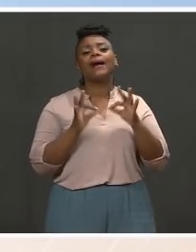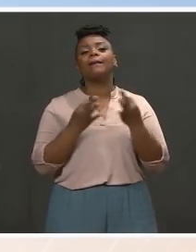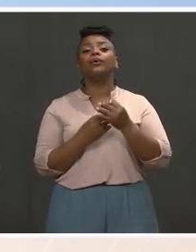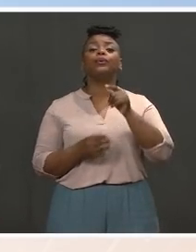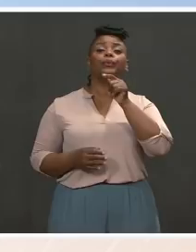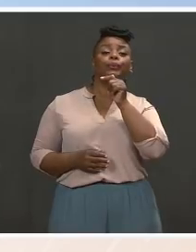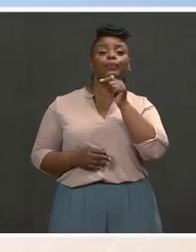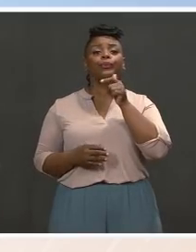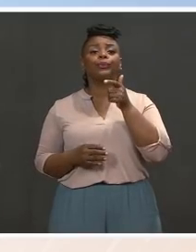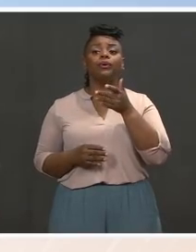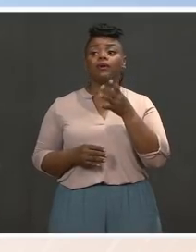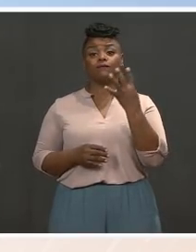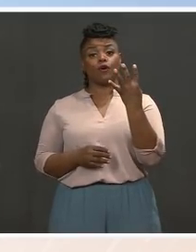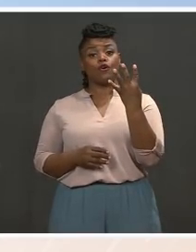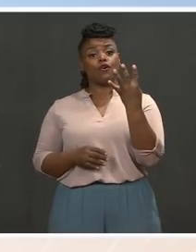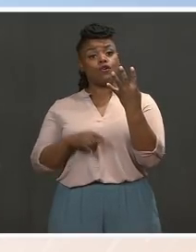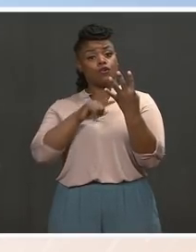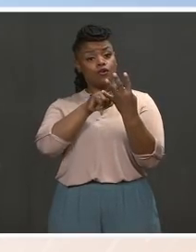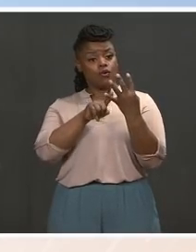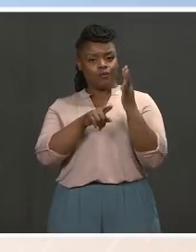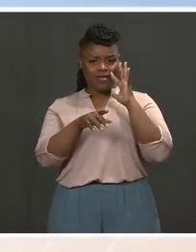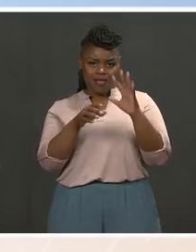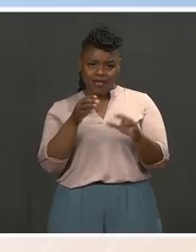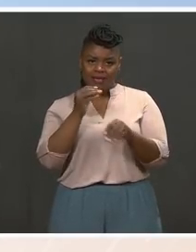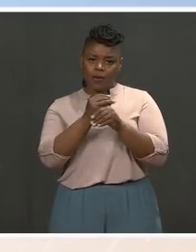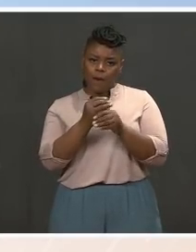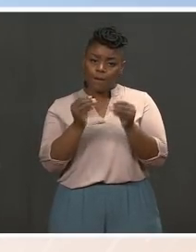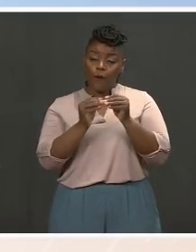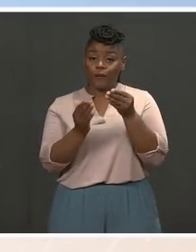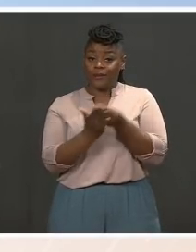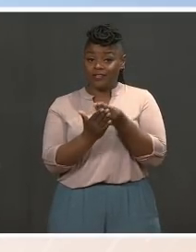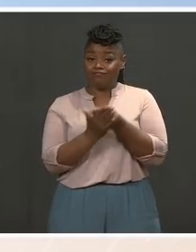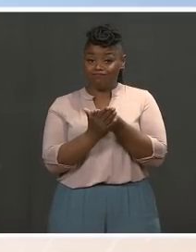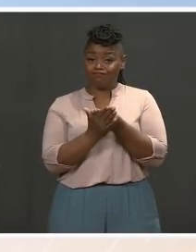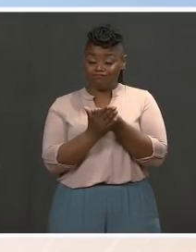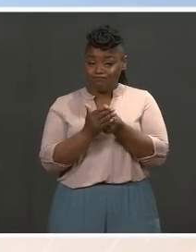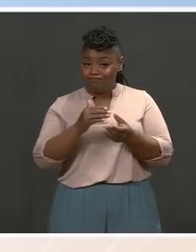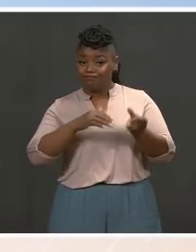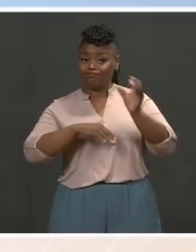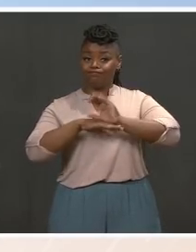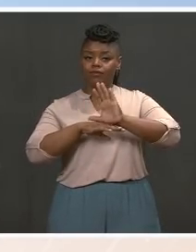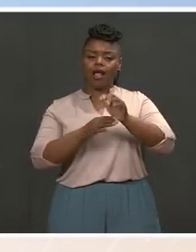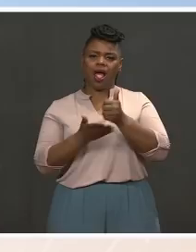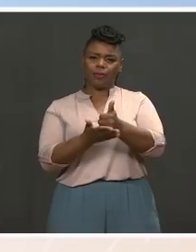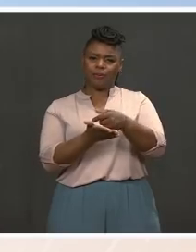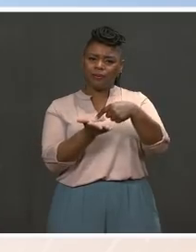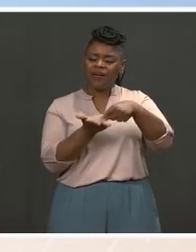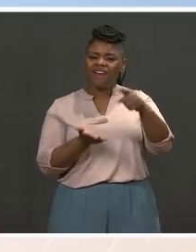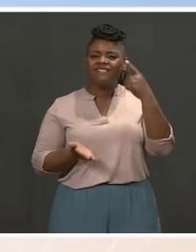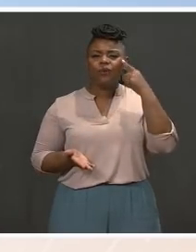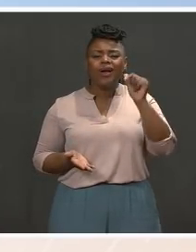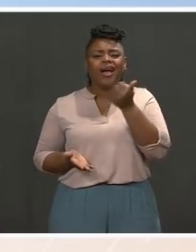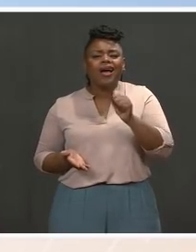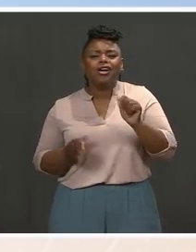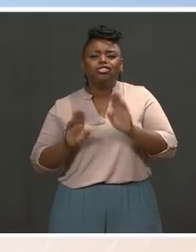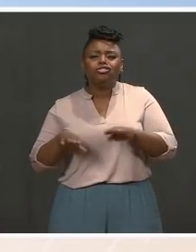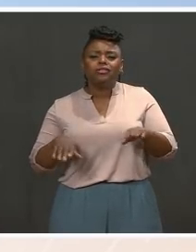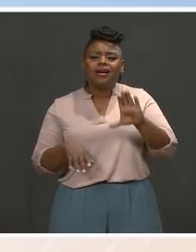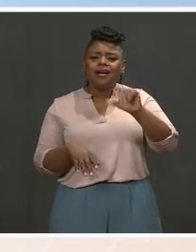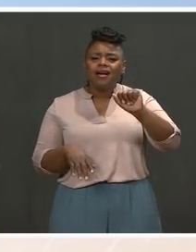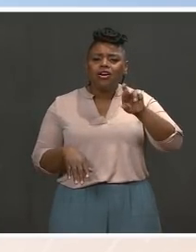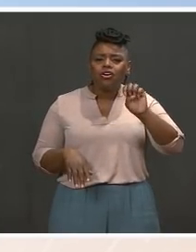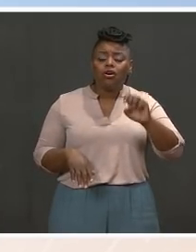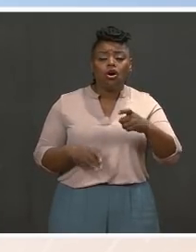$3,200 in assistance to cover the costs associated with raising children. This will benefit 66